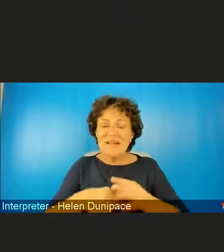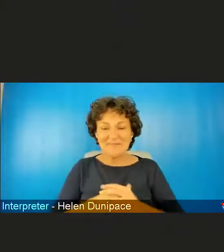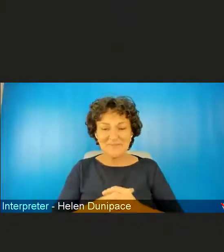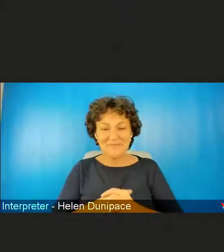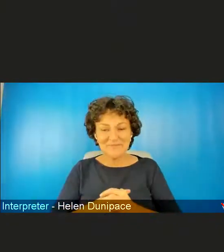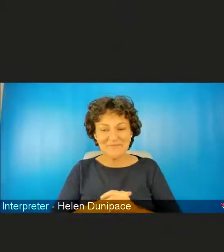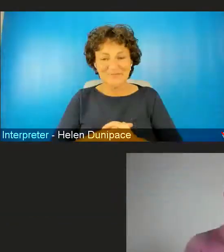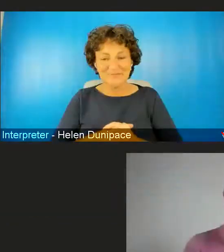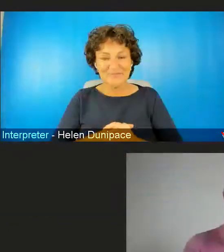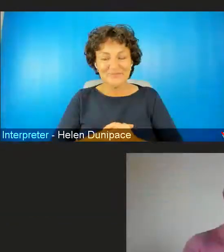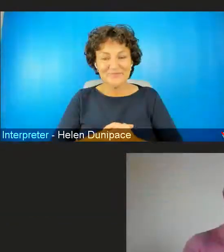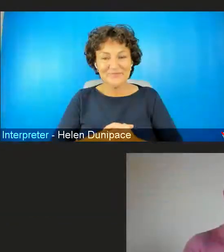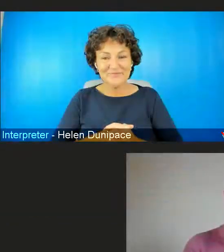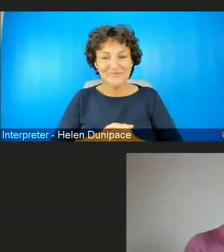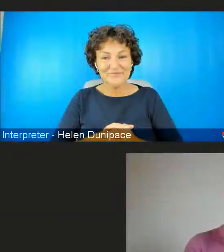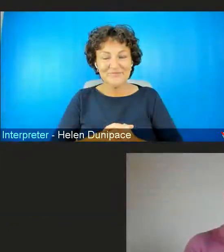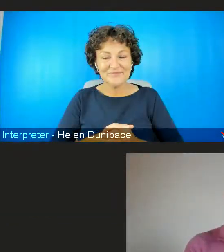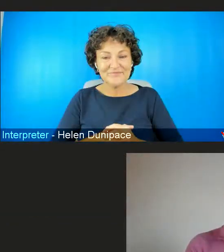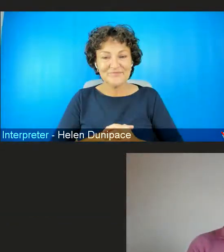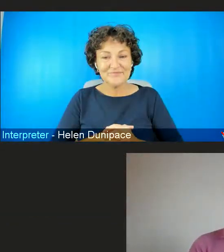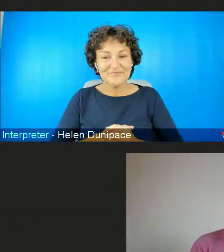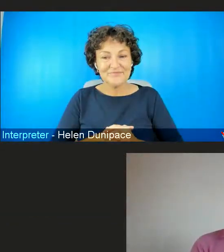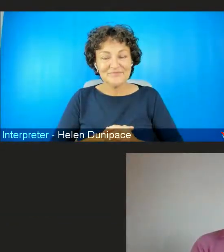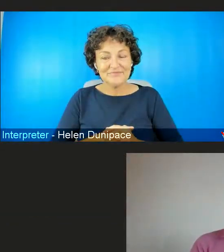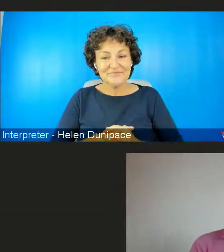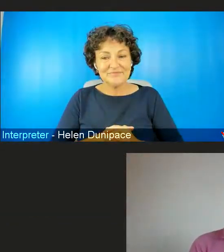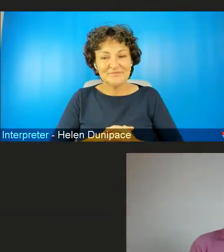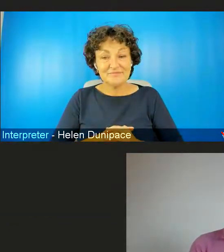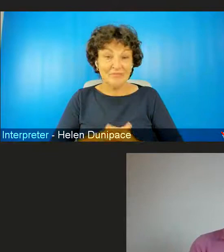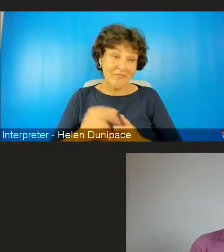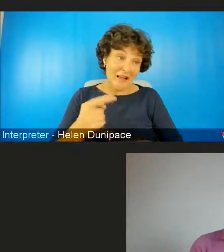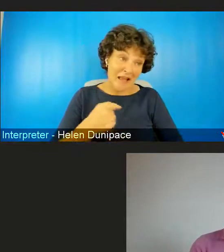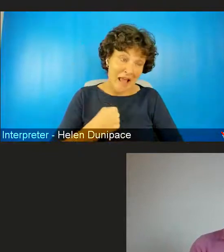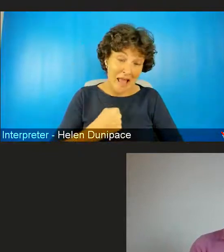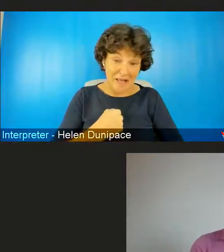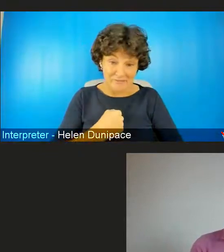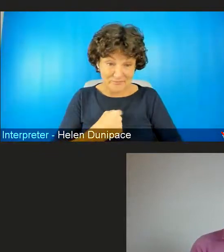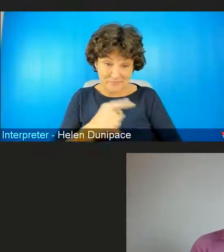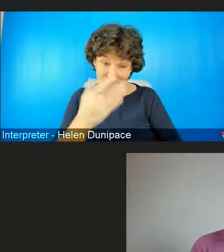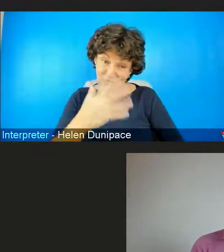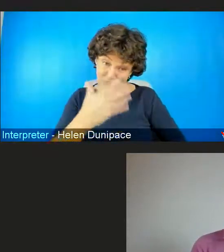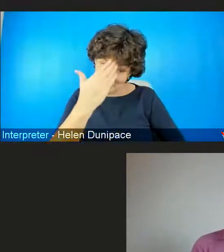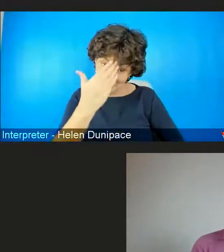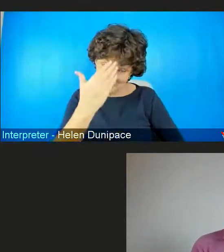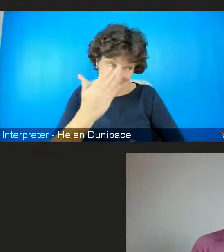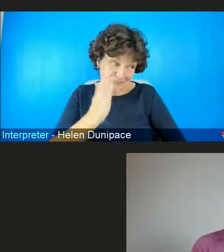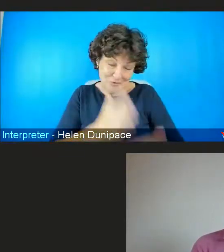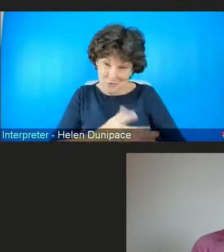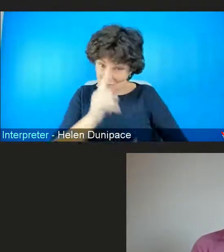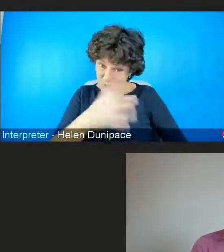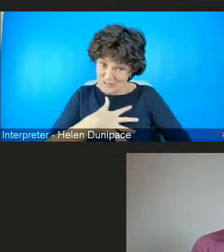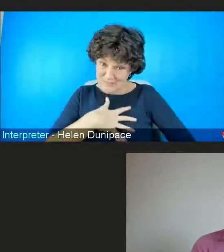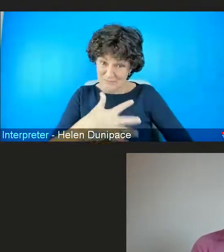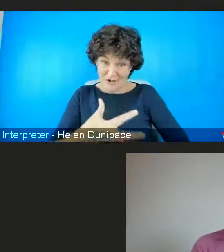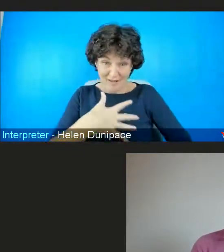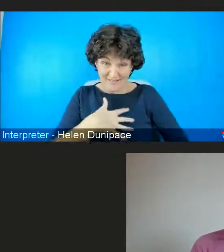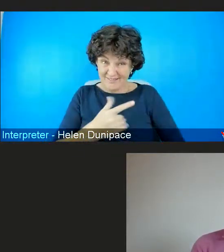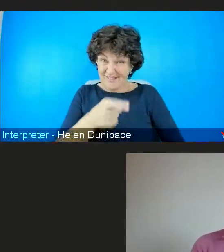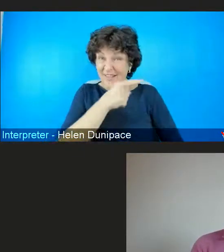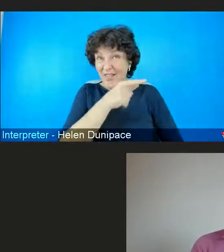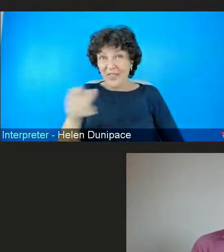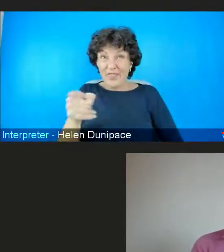Davey- I would not be too surprised to know that I would echo the comments about this not being something new.